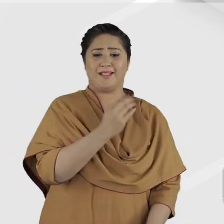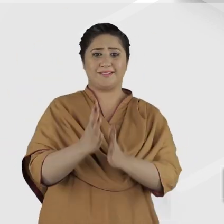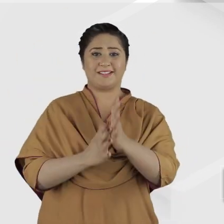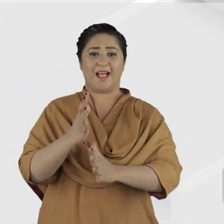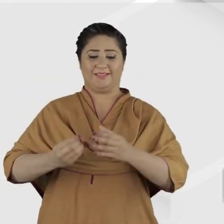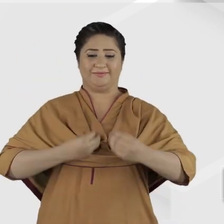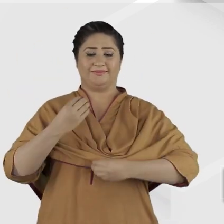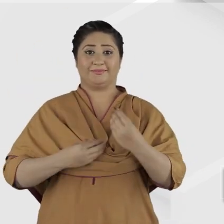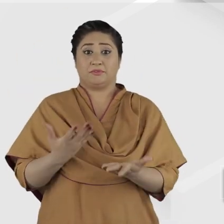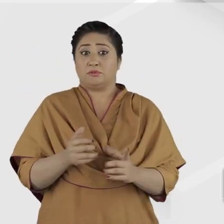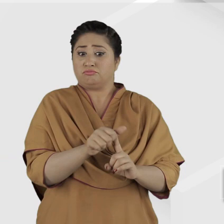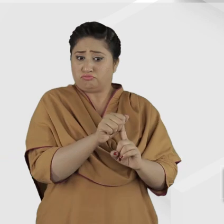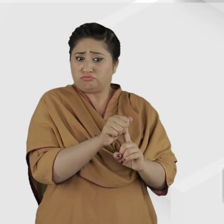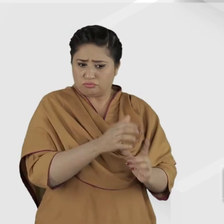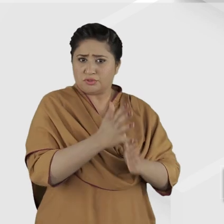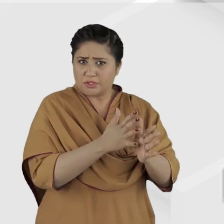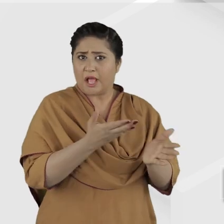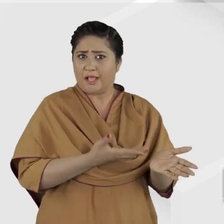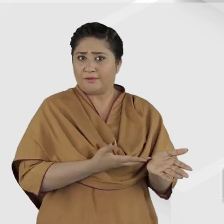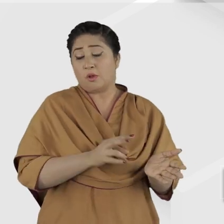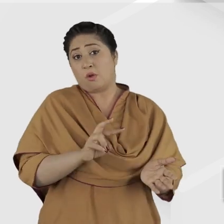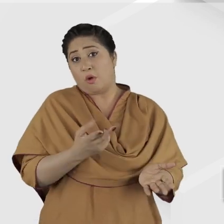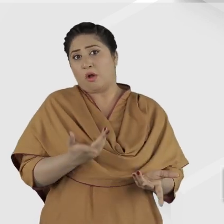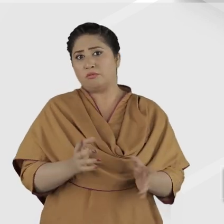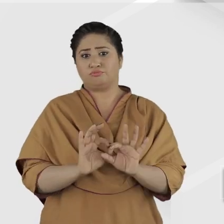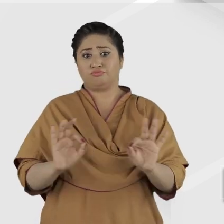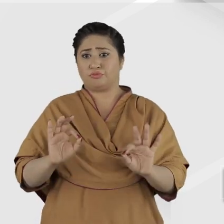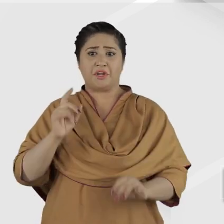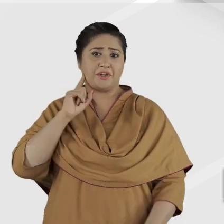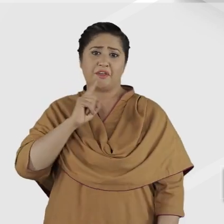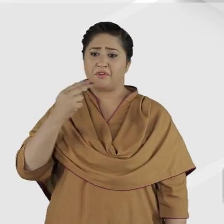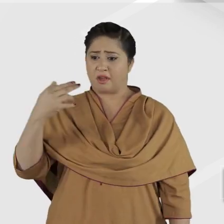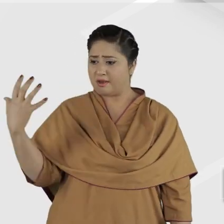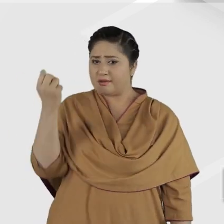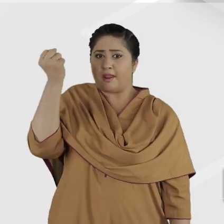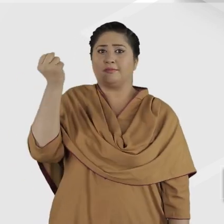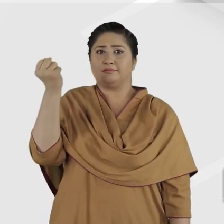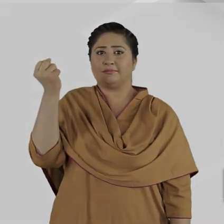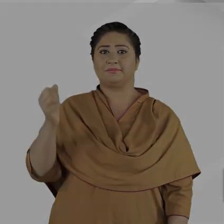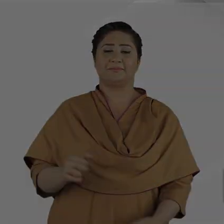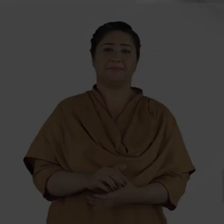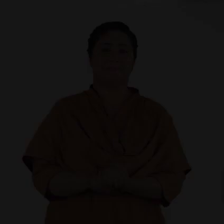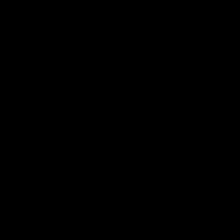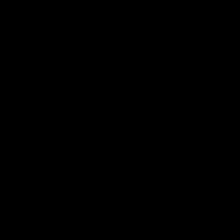in order to raise awareness of the importance of sign language and the full rights of people who are deaf.